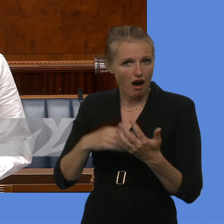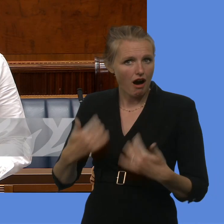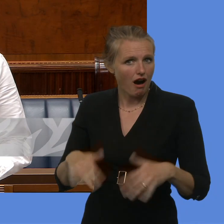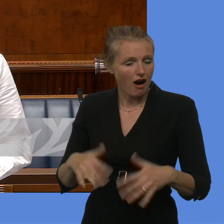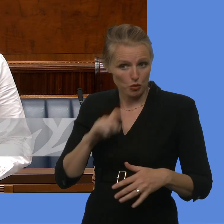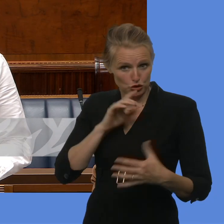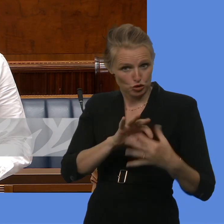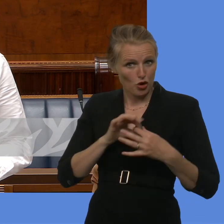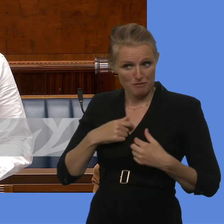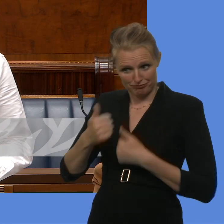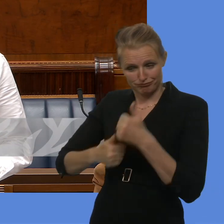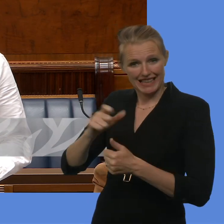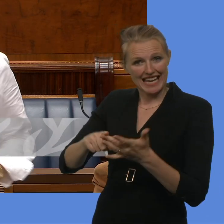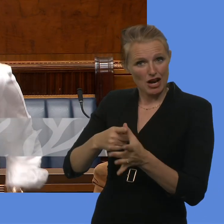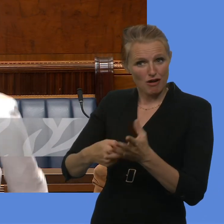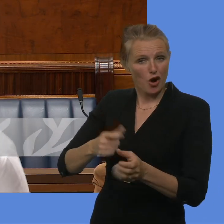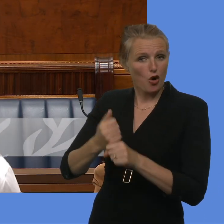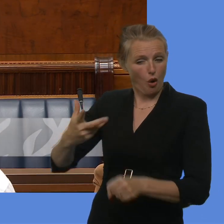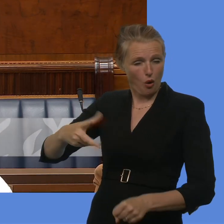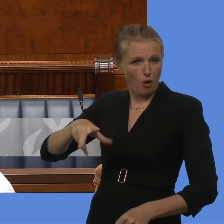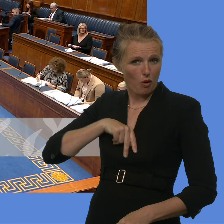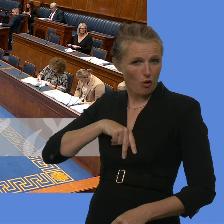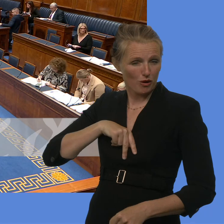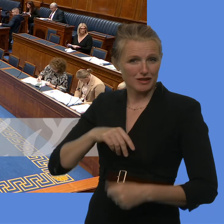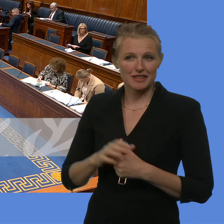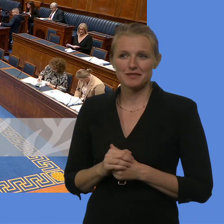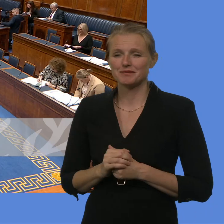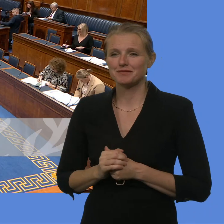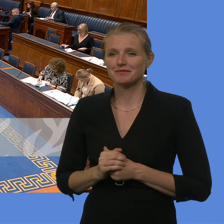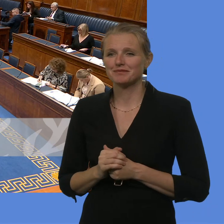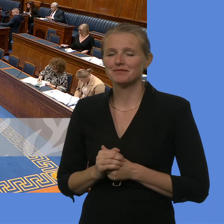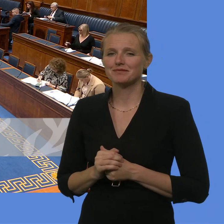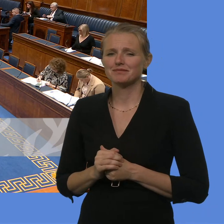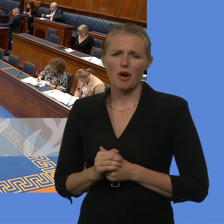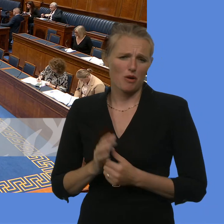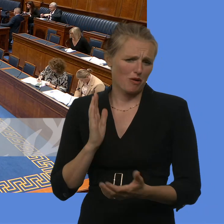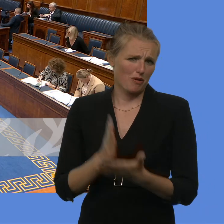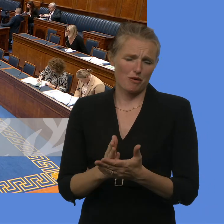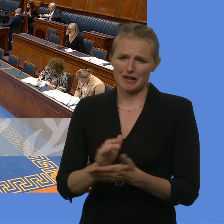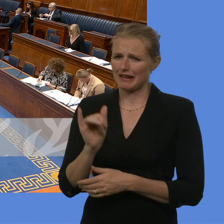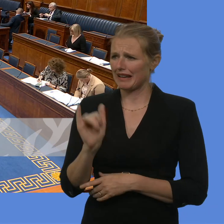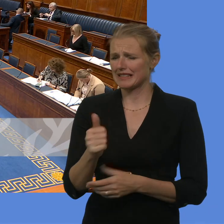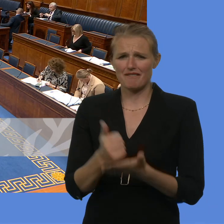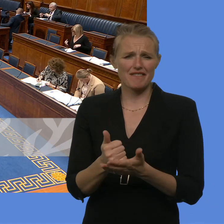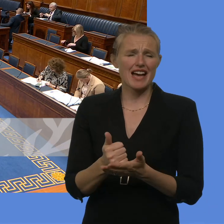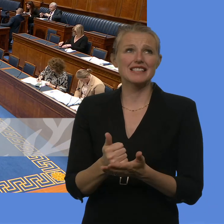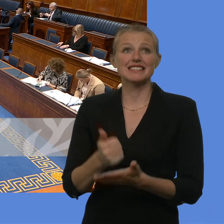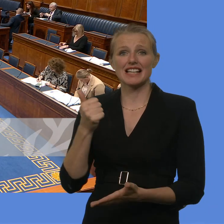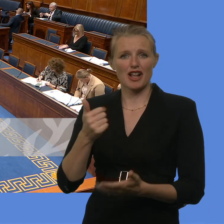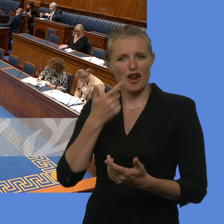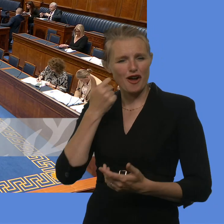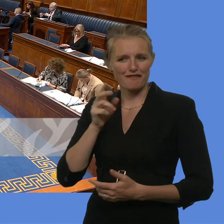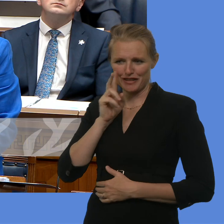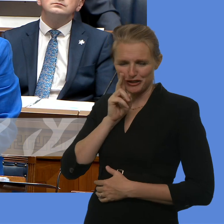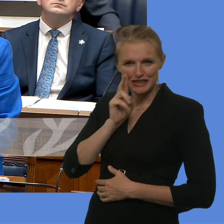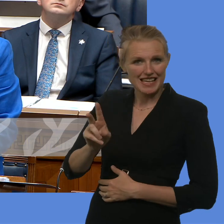congratulating Ciara on her gold medal? Minister? Absolutely. Fantastic. It was good to see, and it's